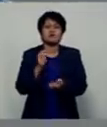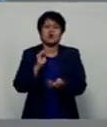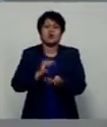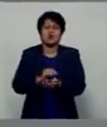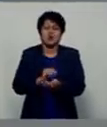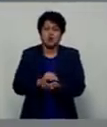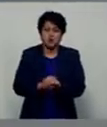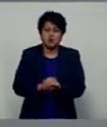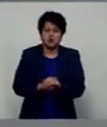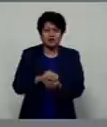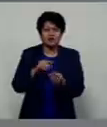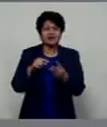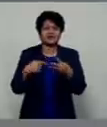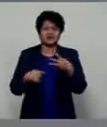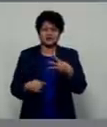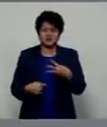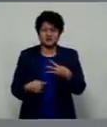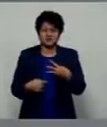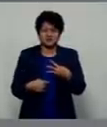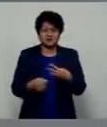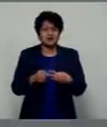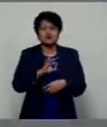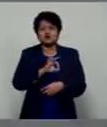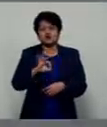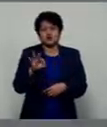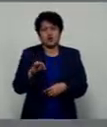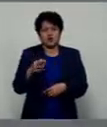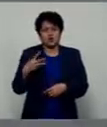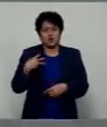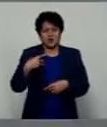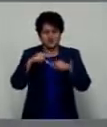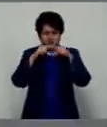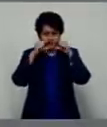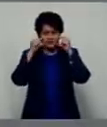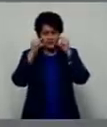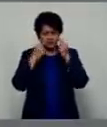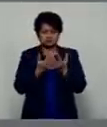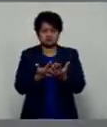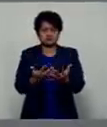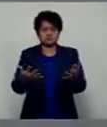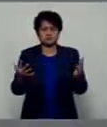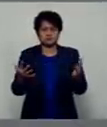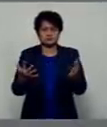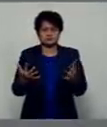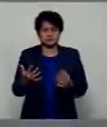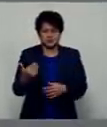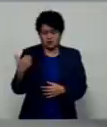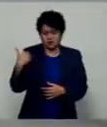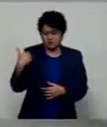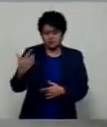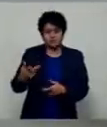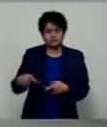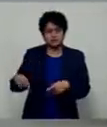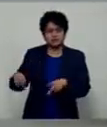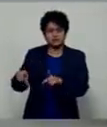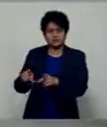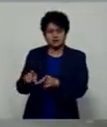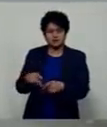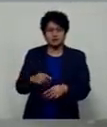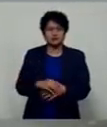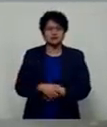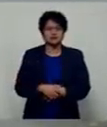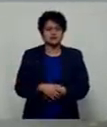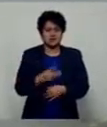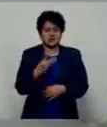while three people were arrested for failing to wear masks in a public place within a containment zone. He adds that only three divisions